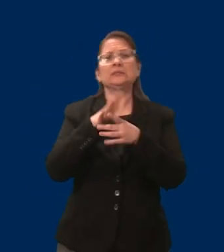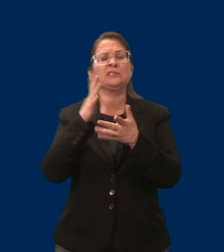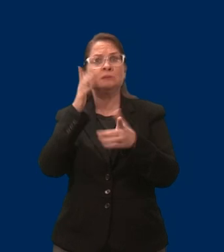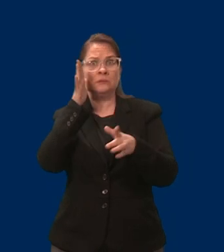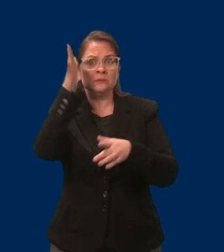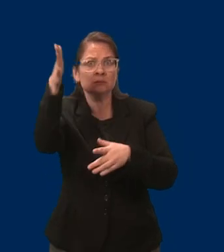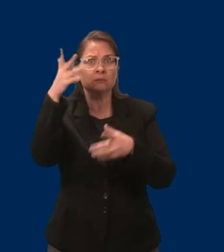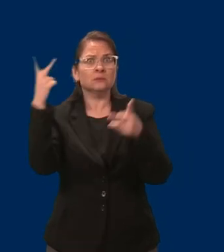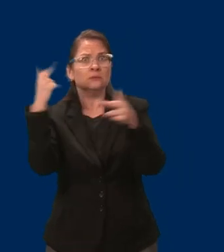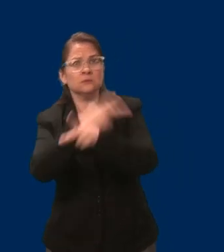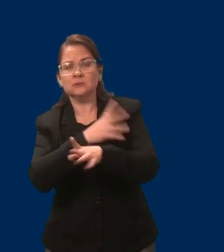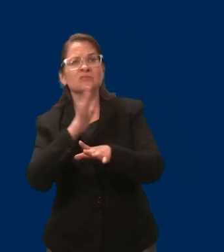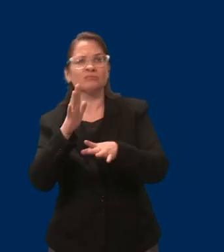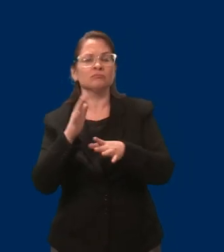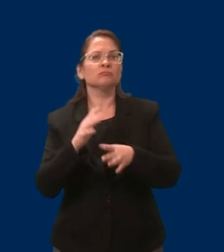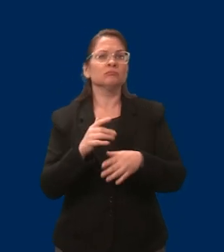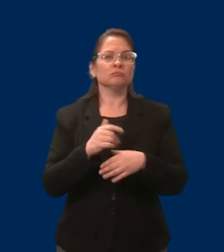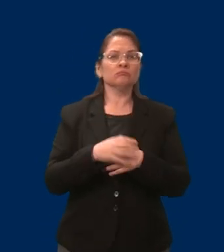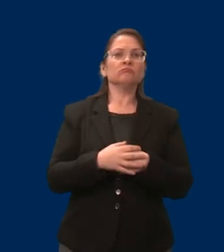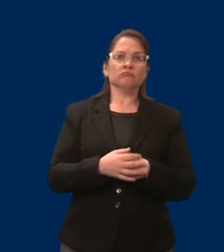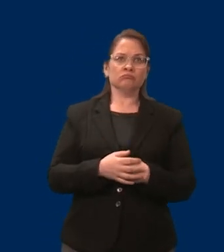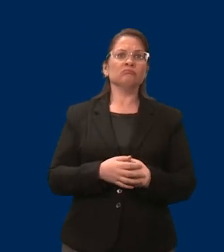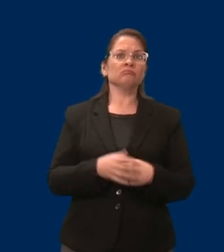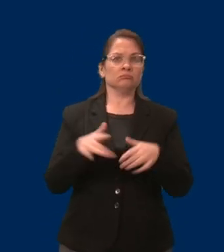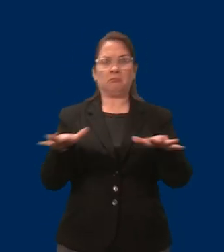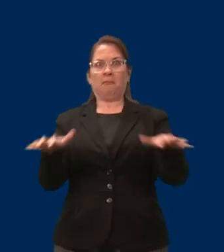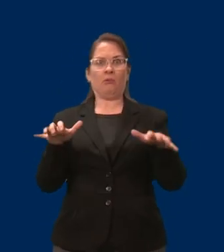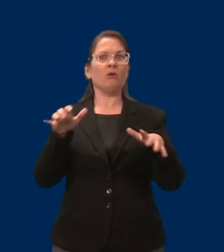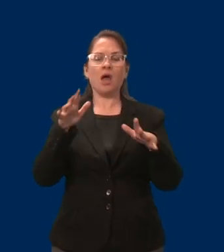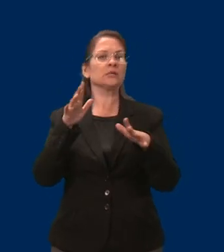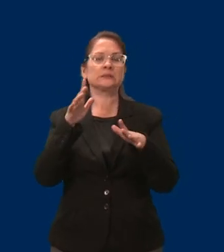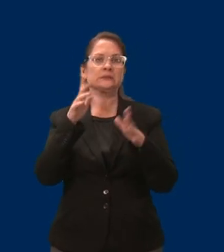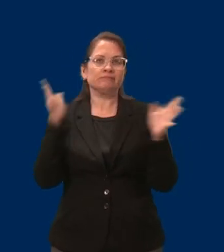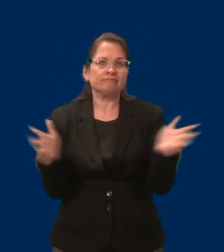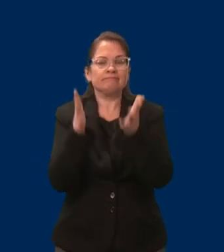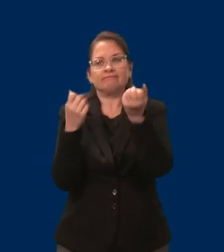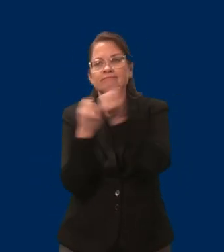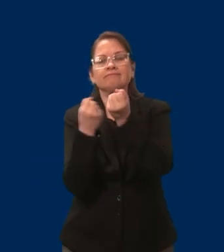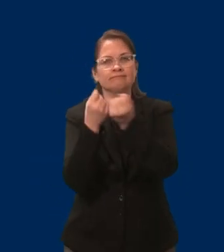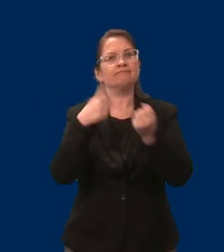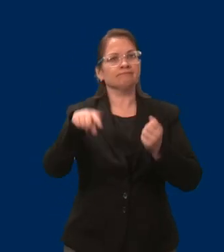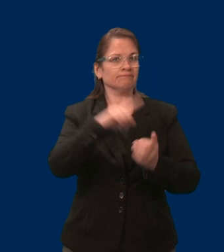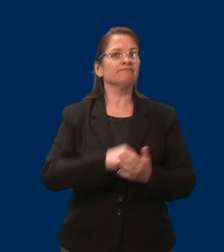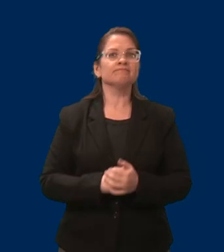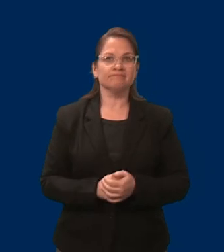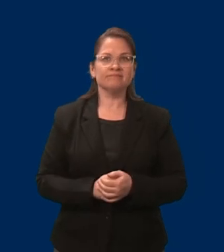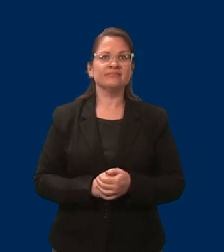I'm in a situation where I don't want to have to choose between